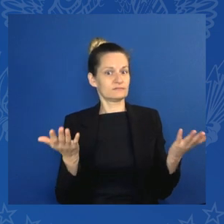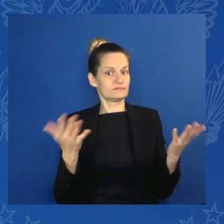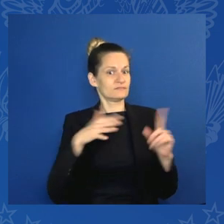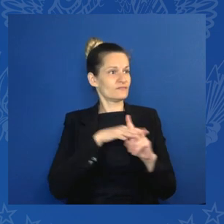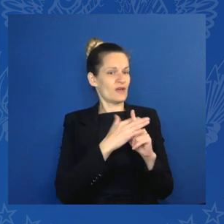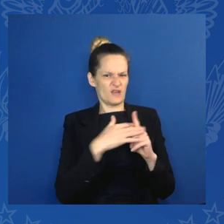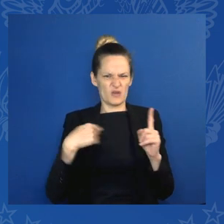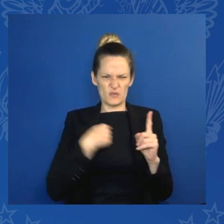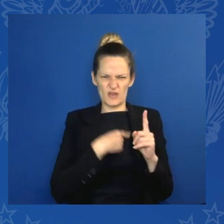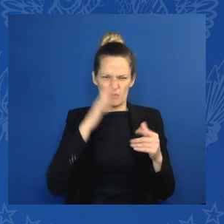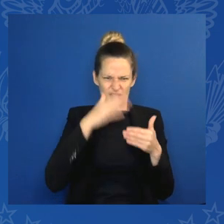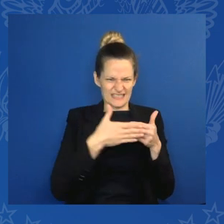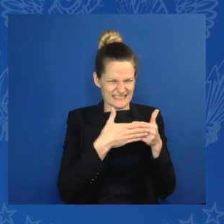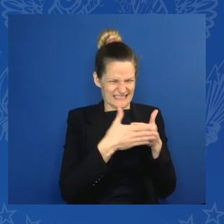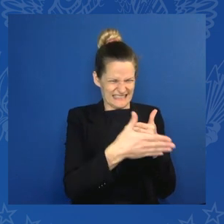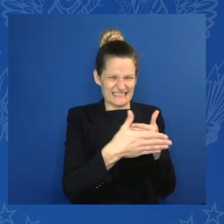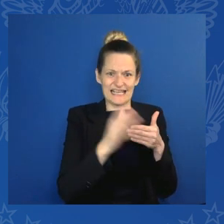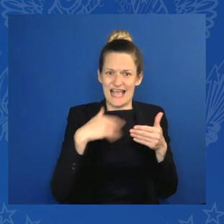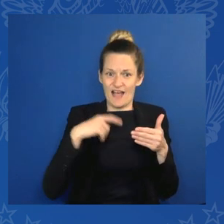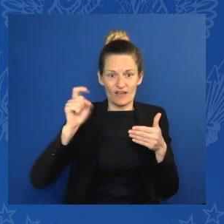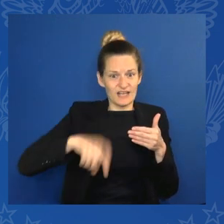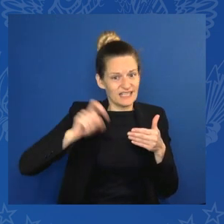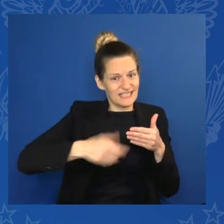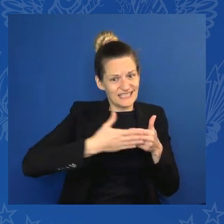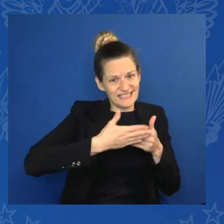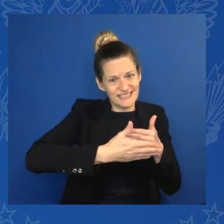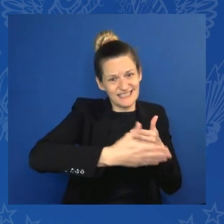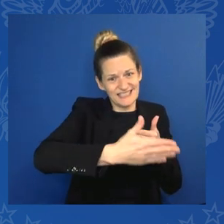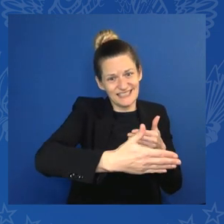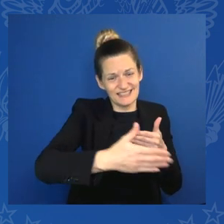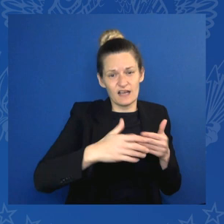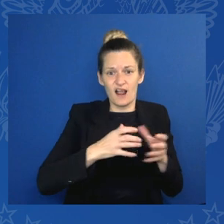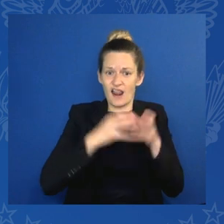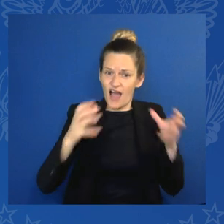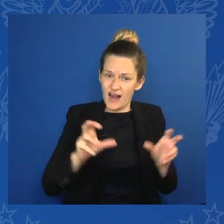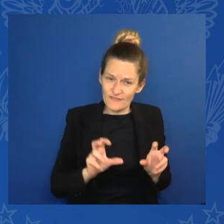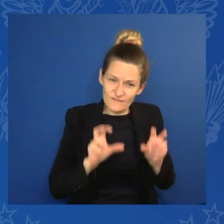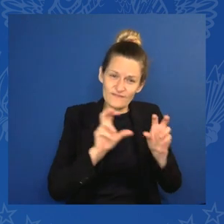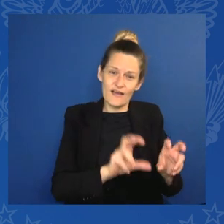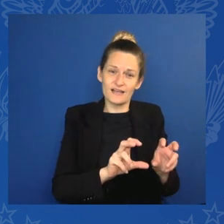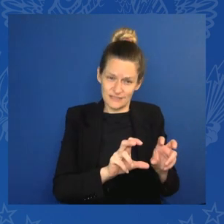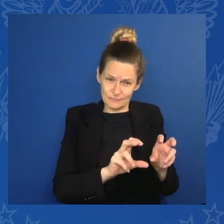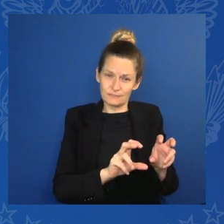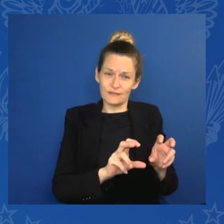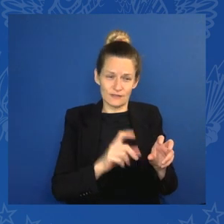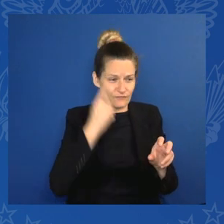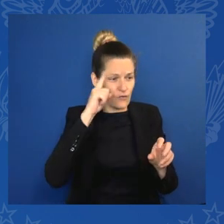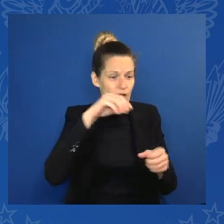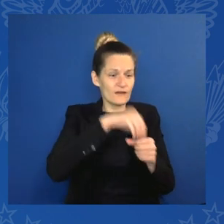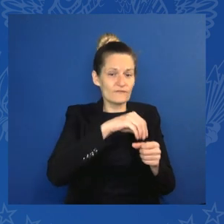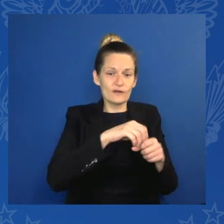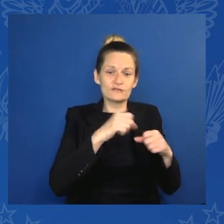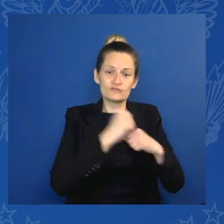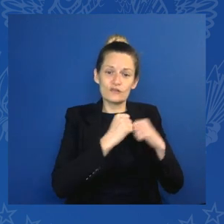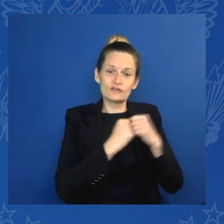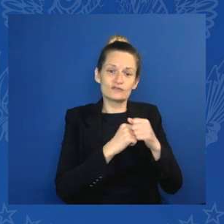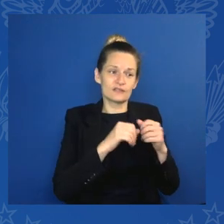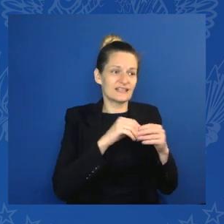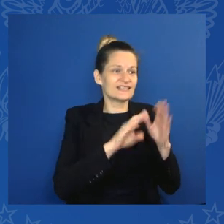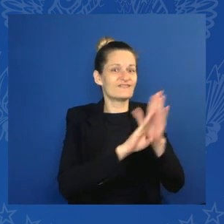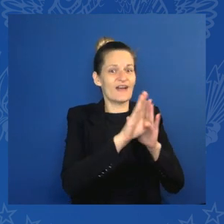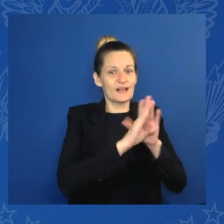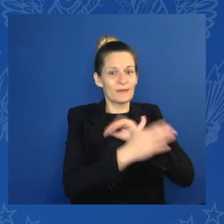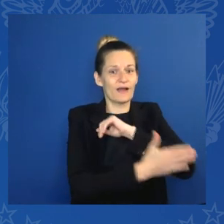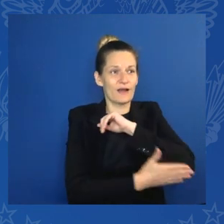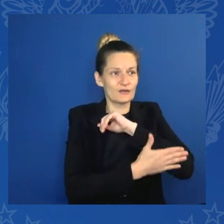large investments in gas infrastructure, in developing countries and elsewhere. But we have to